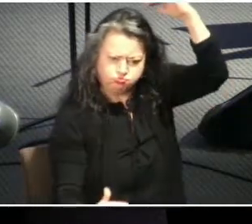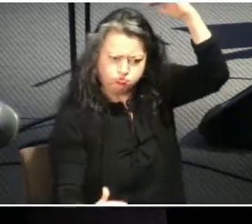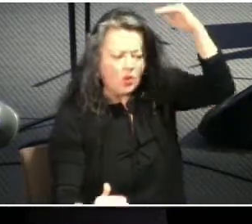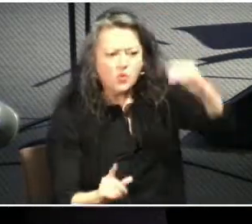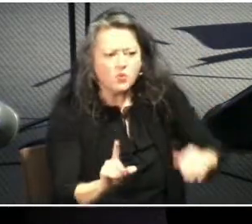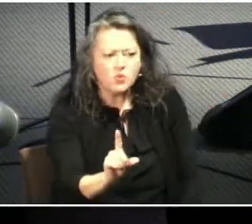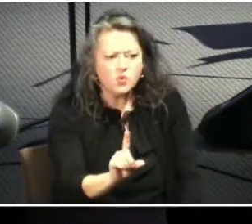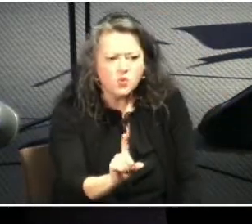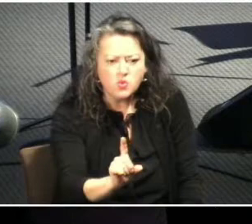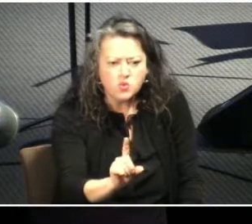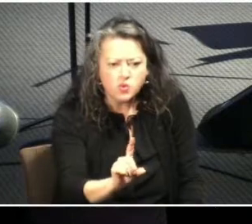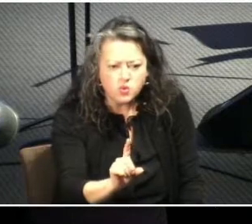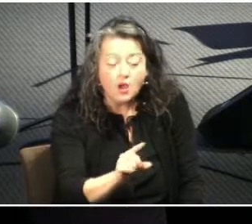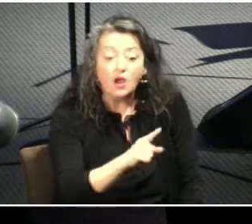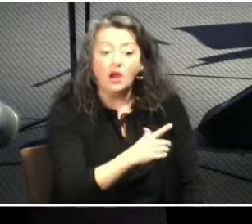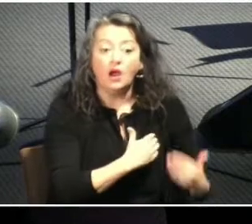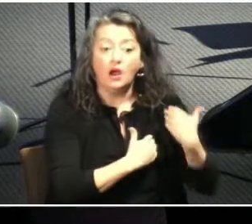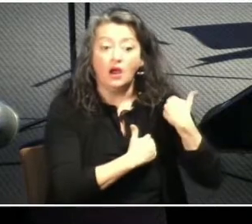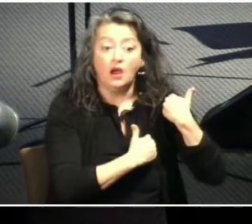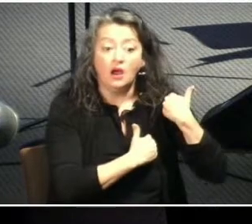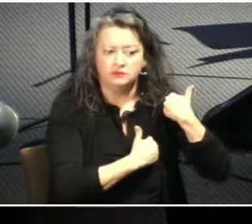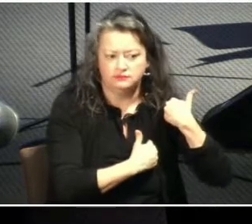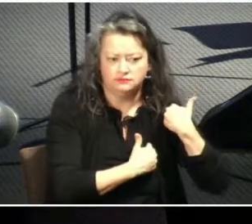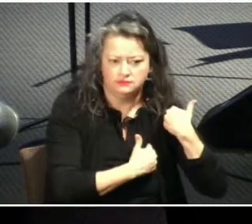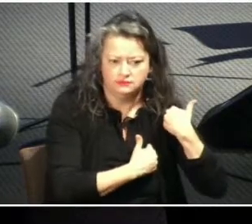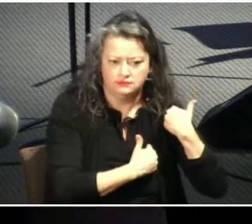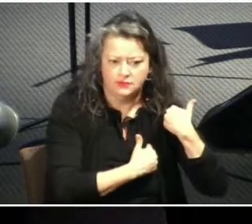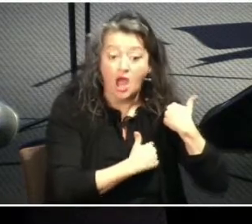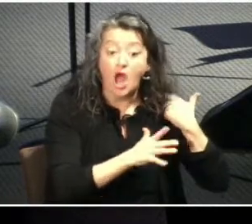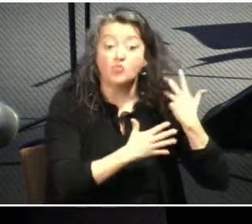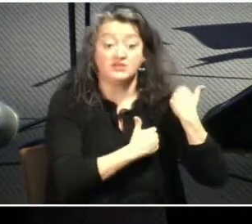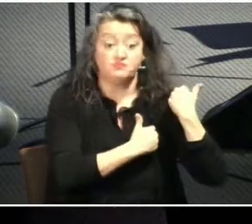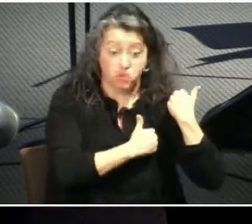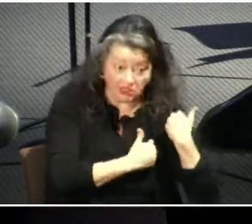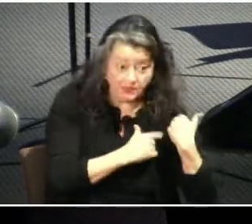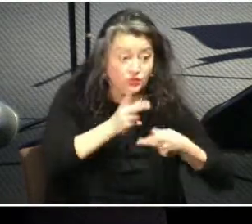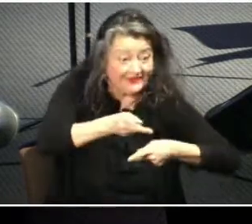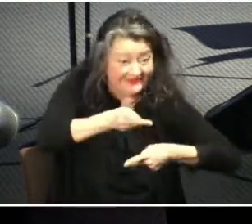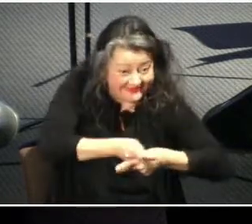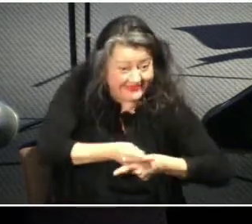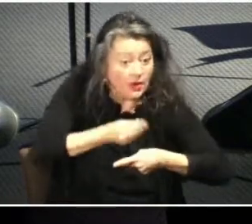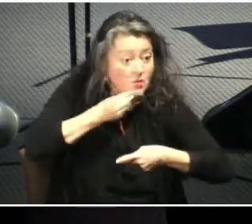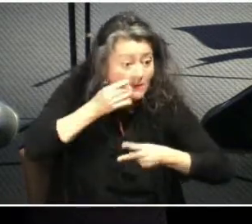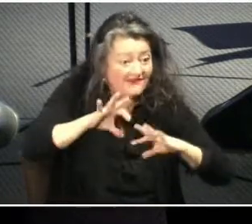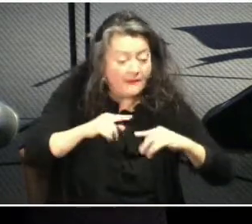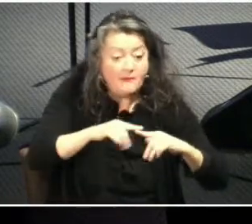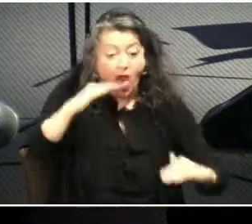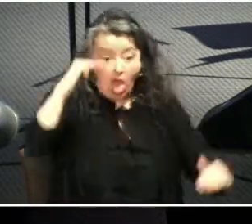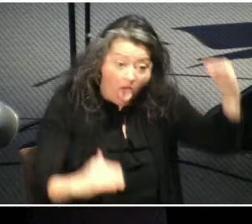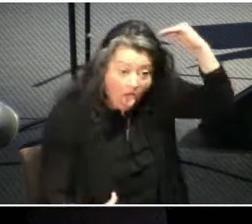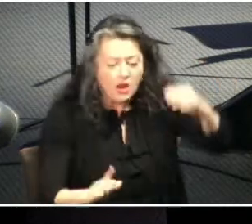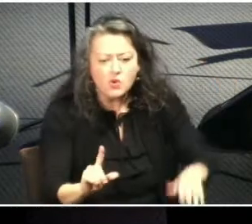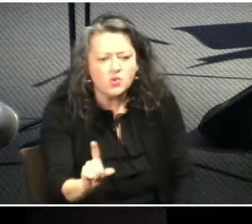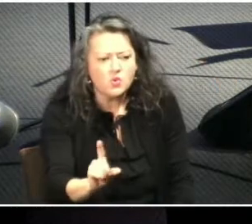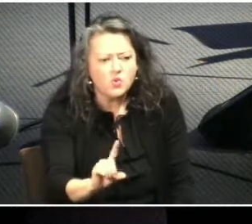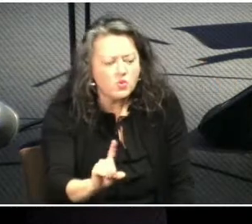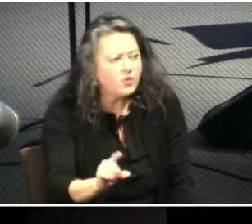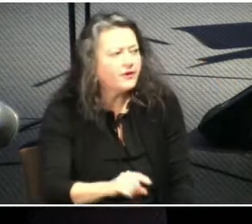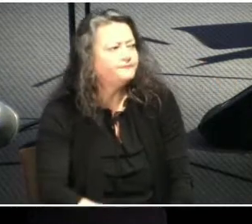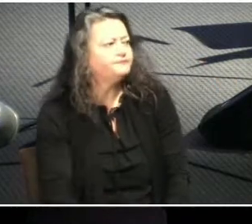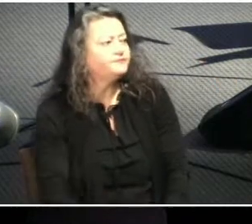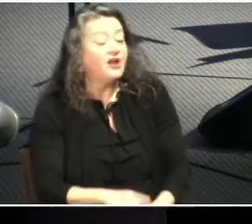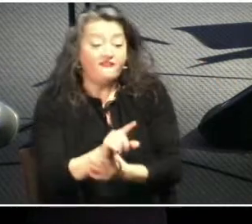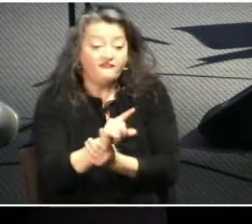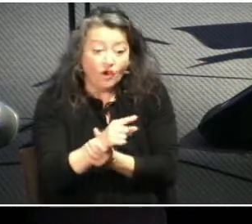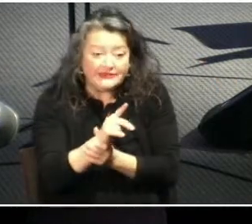take on responsibility over their homes and families but in first peter 2 9 we see all